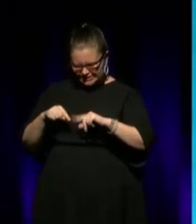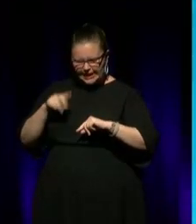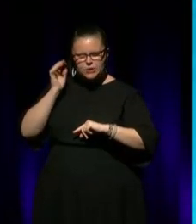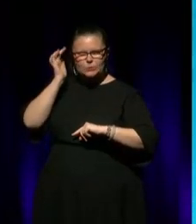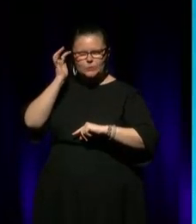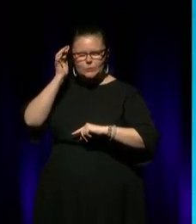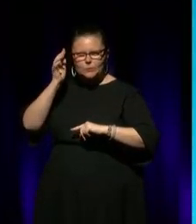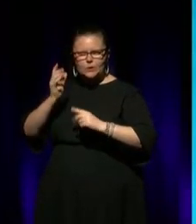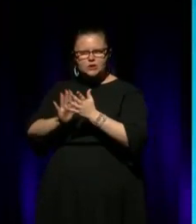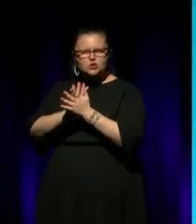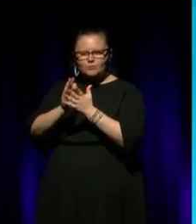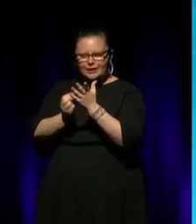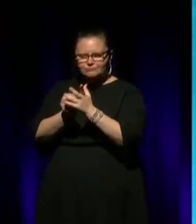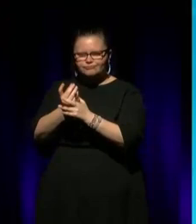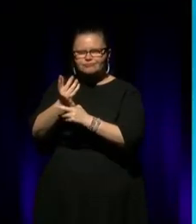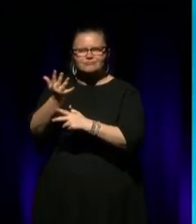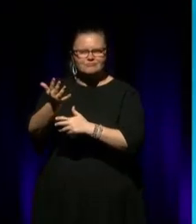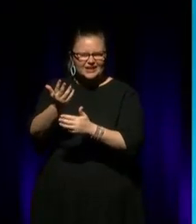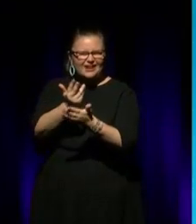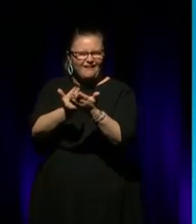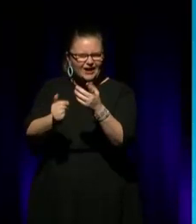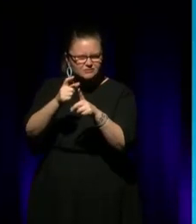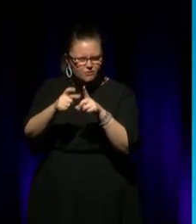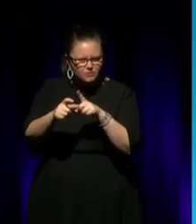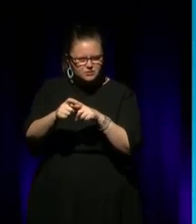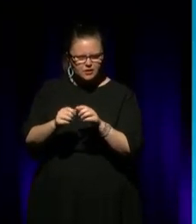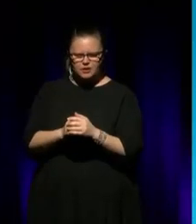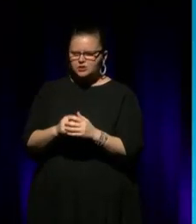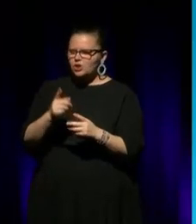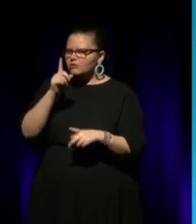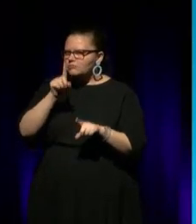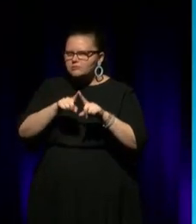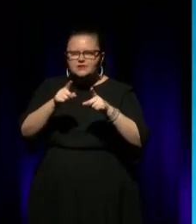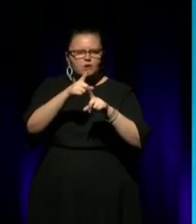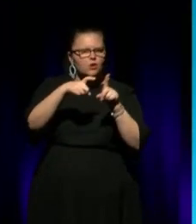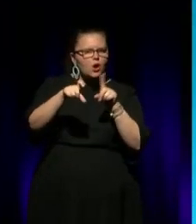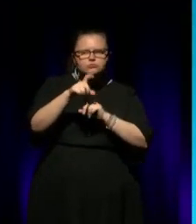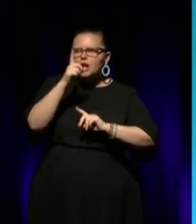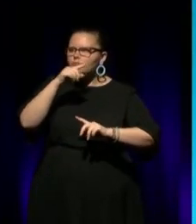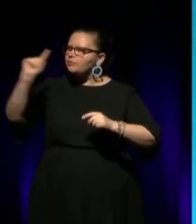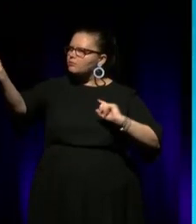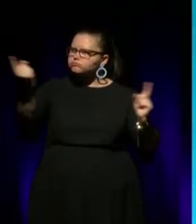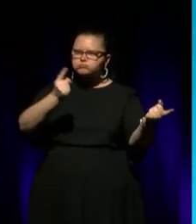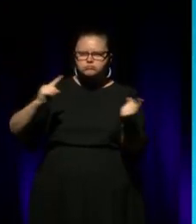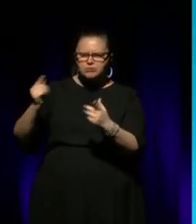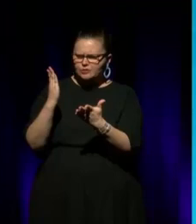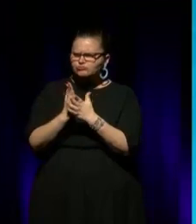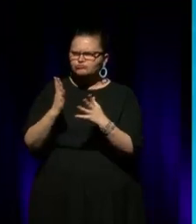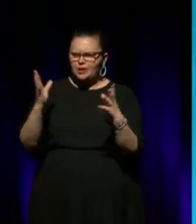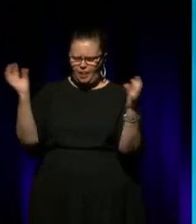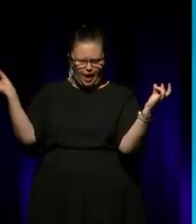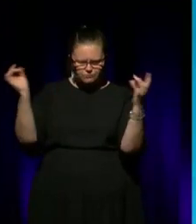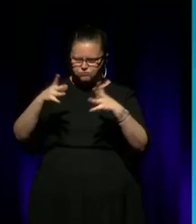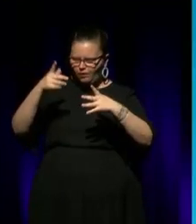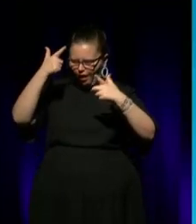these different cultures are coming together and they're sharing and it's an explosion of creativity and culture.